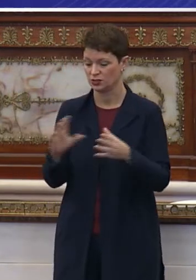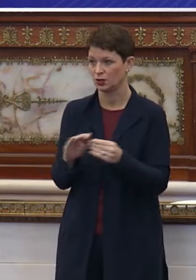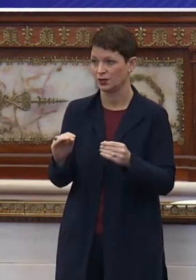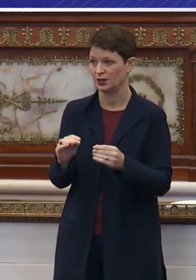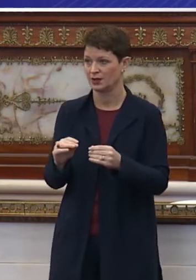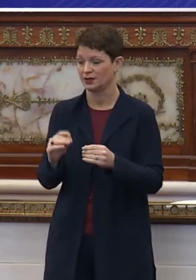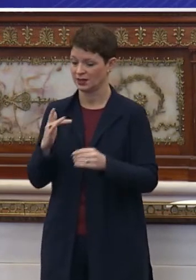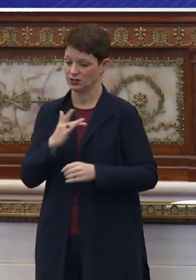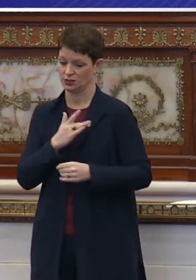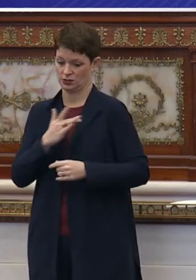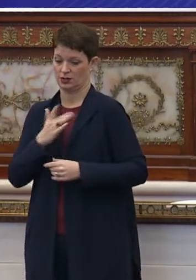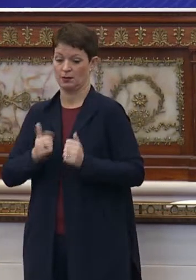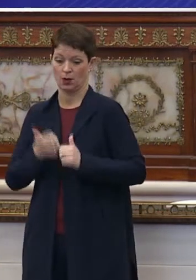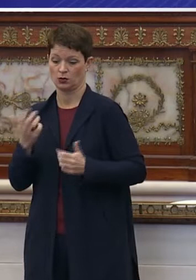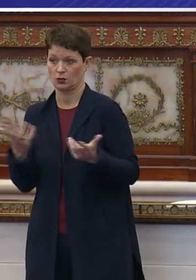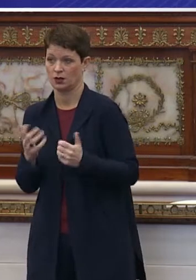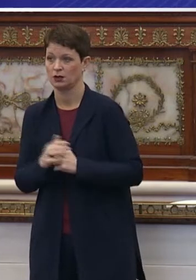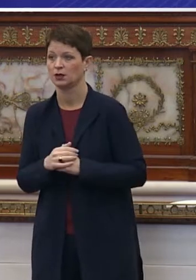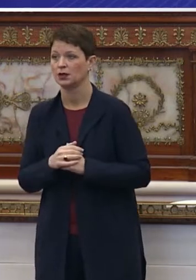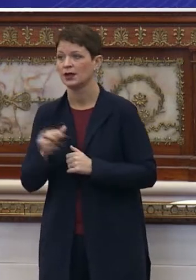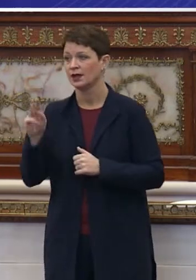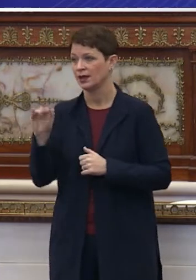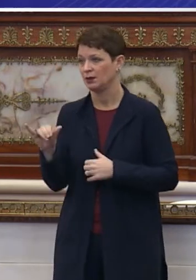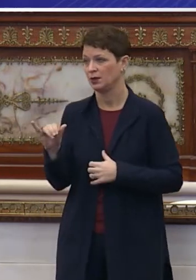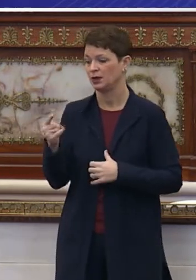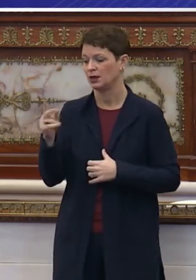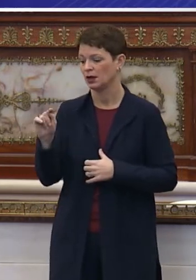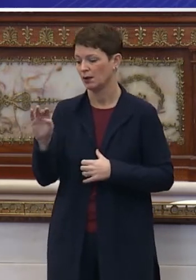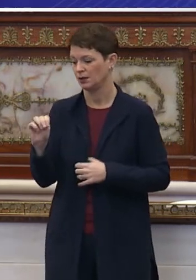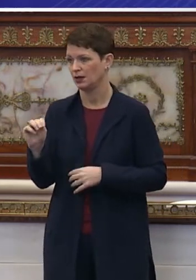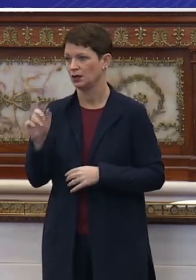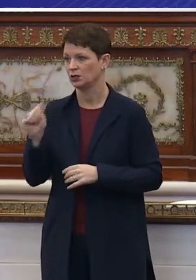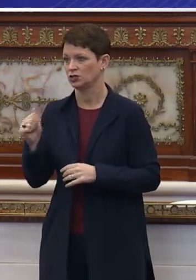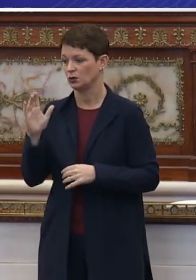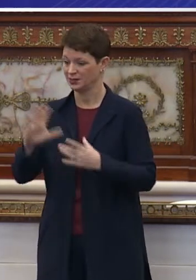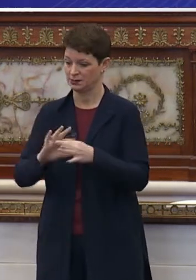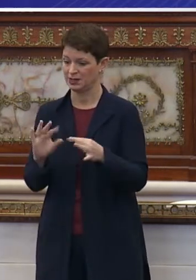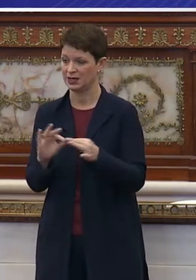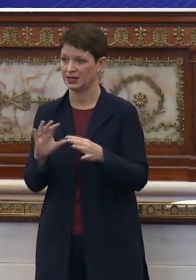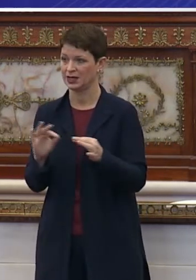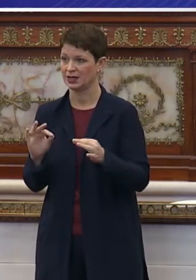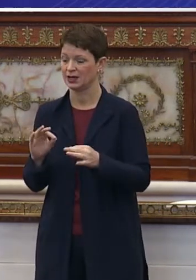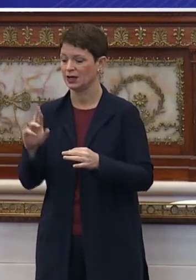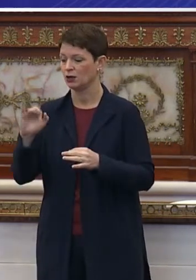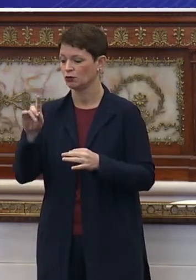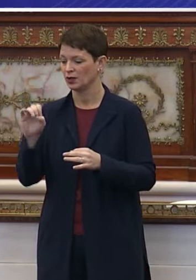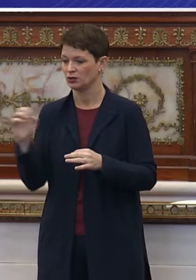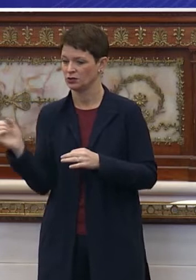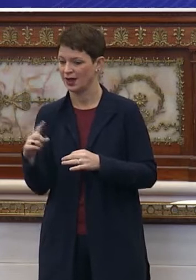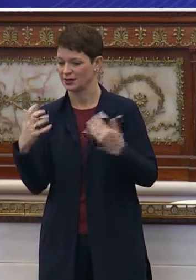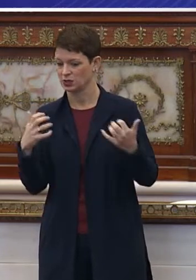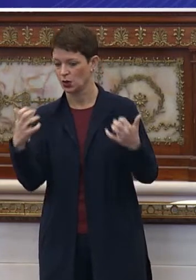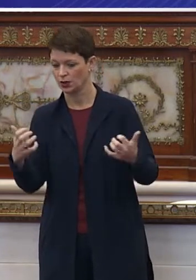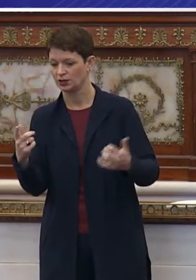council president that touches my heart the most is that amy gutman when she would speak had a riddle she would ask the audience